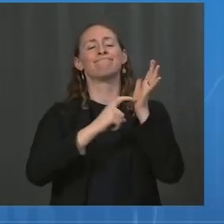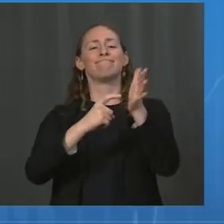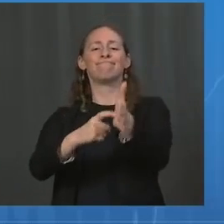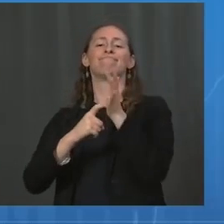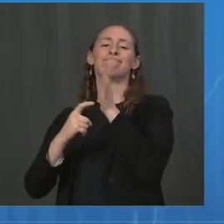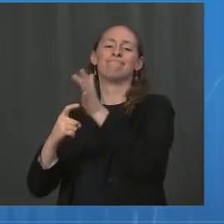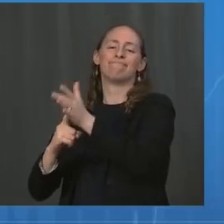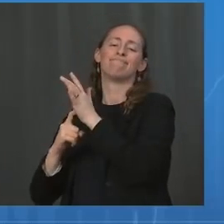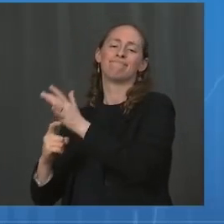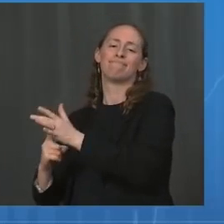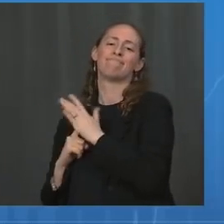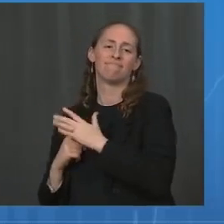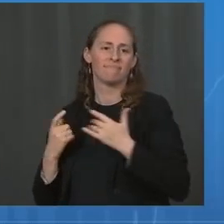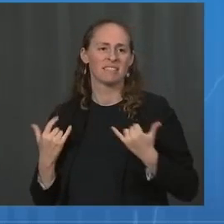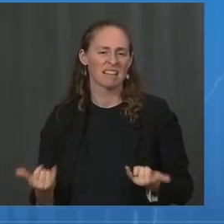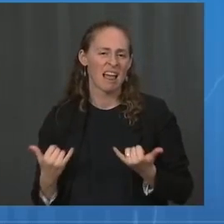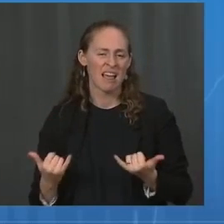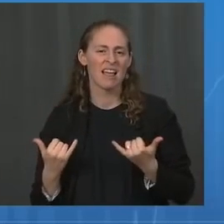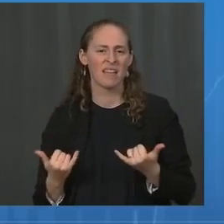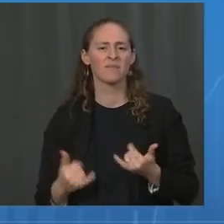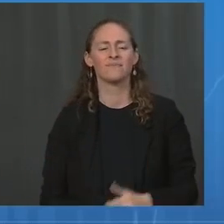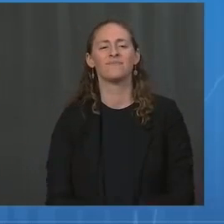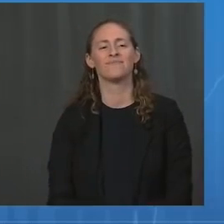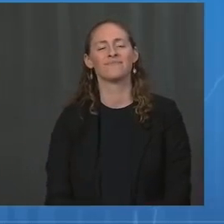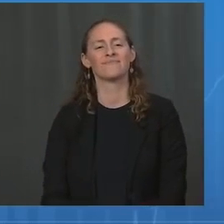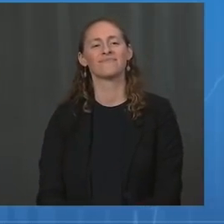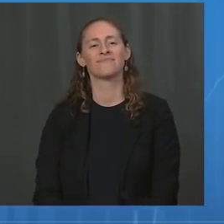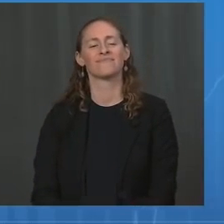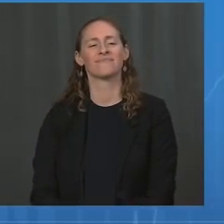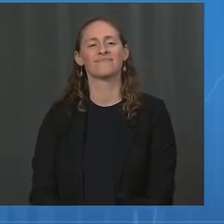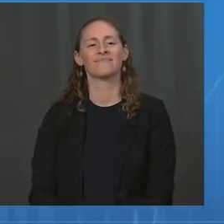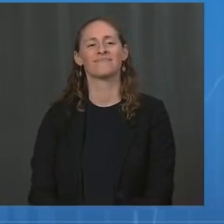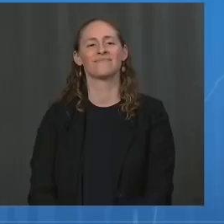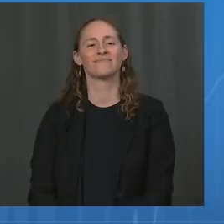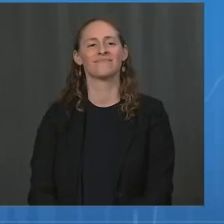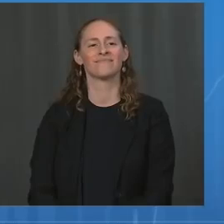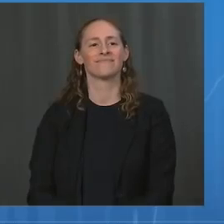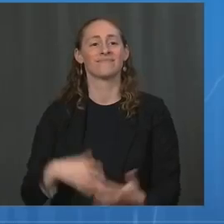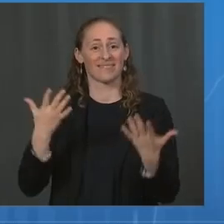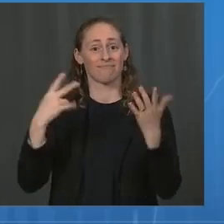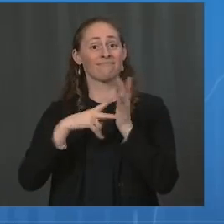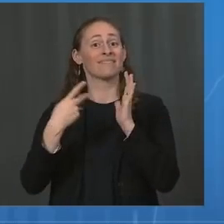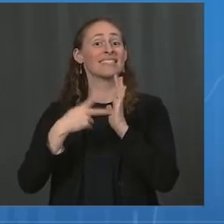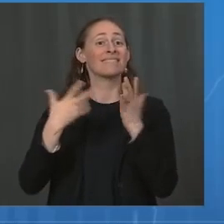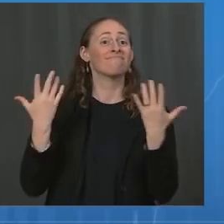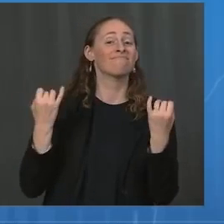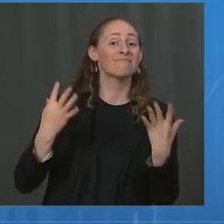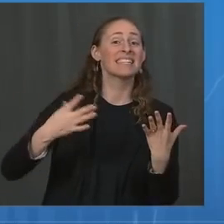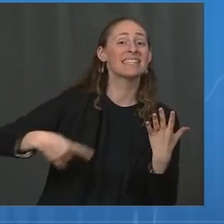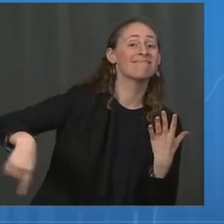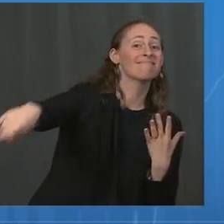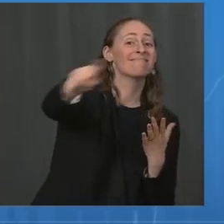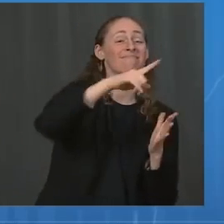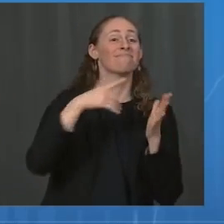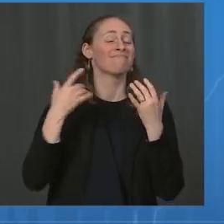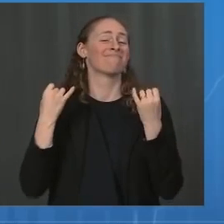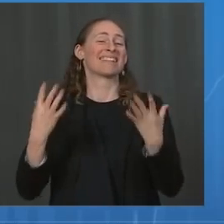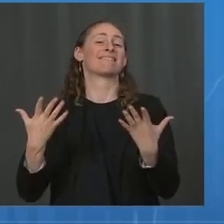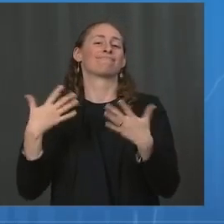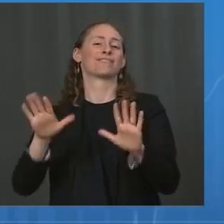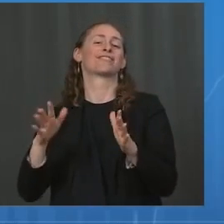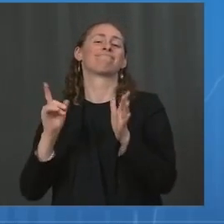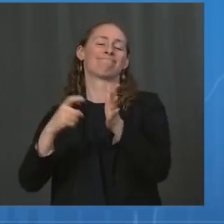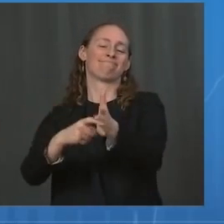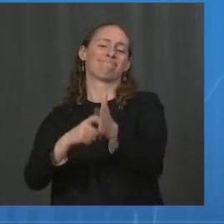Tens of millions of Americans are now covered by vaccination requirements. And these requirements are already